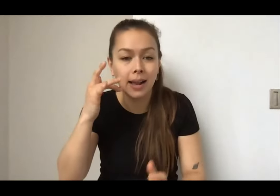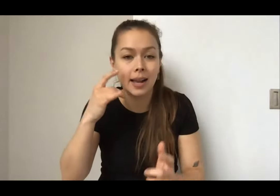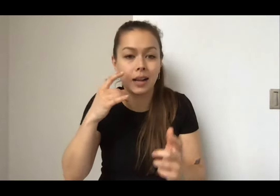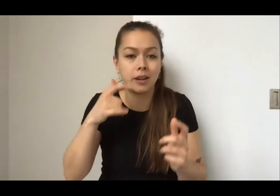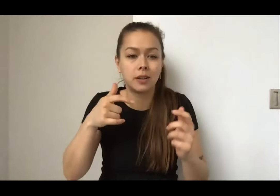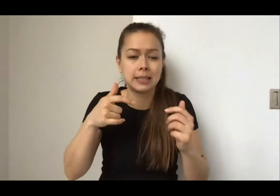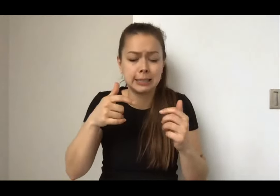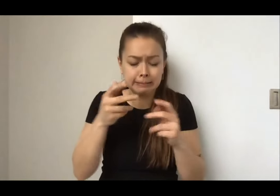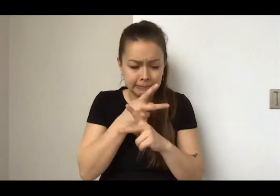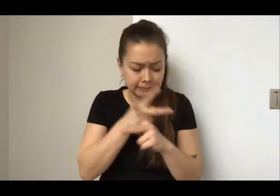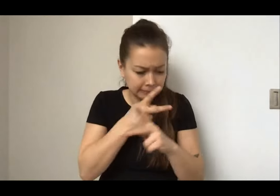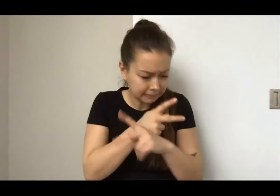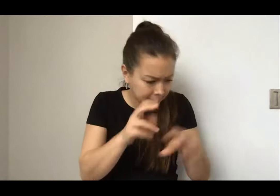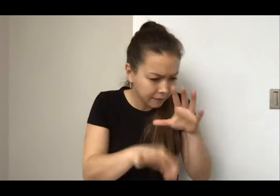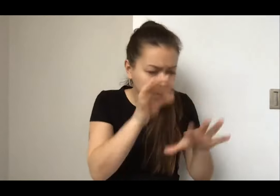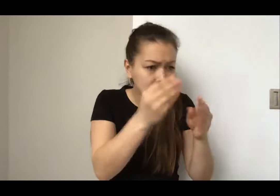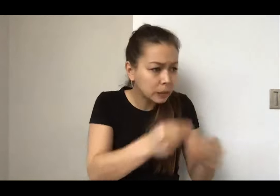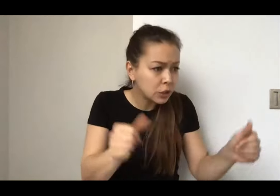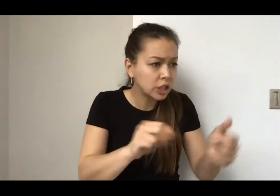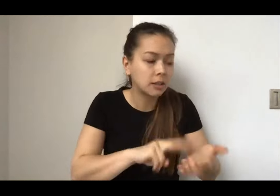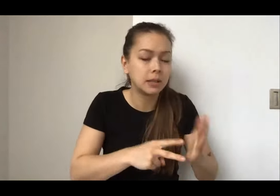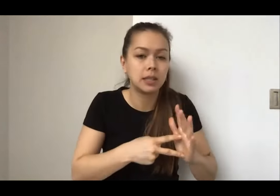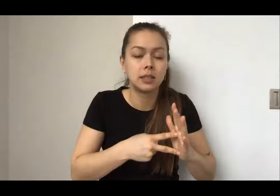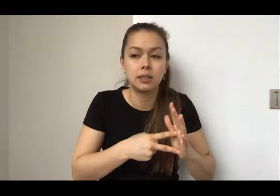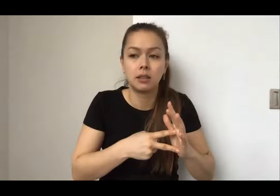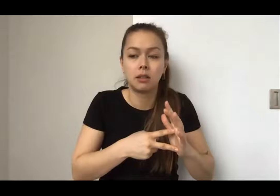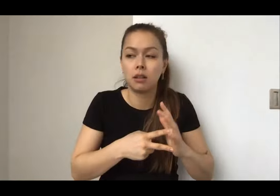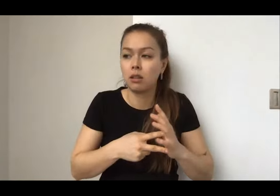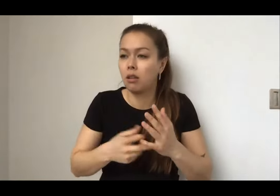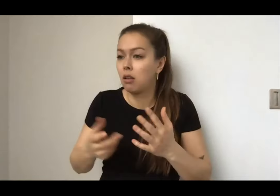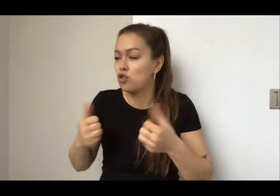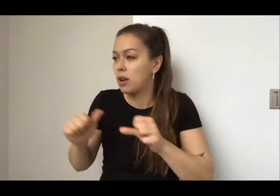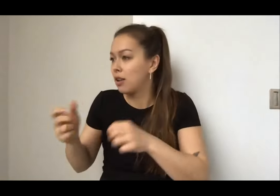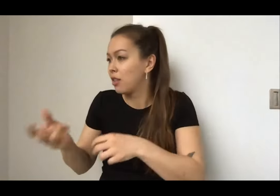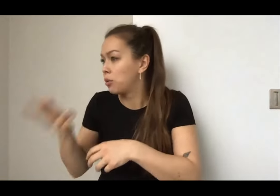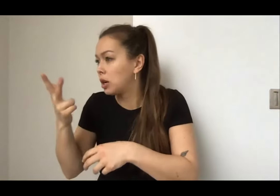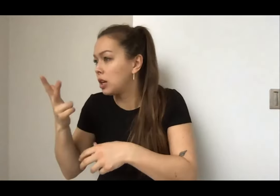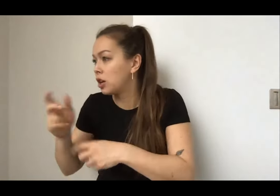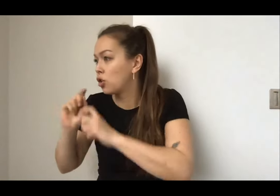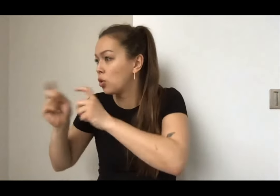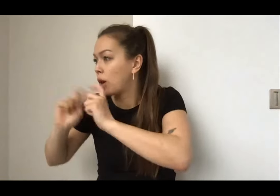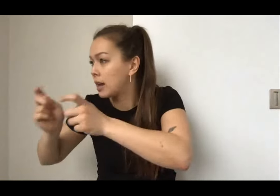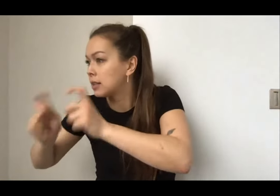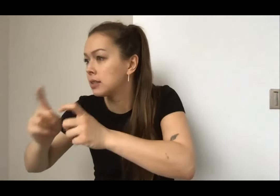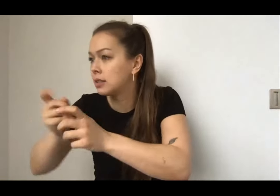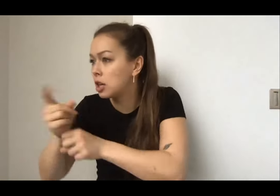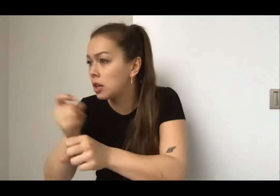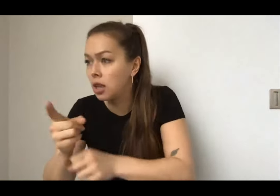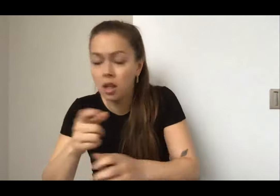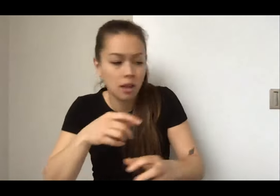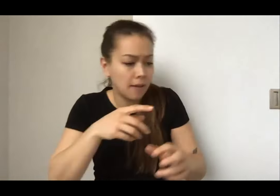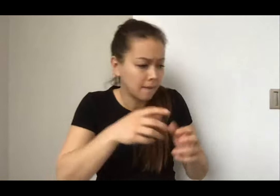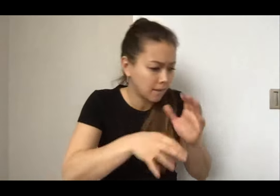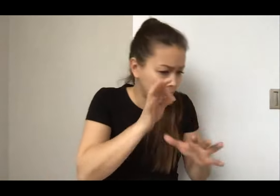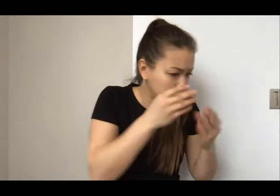doing, you know, three to four grants a year, uh, plus other freelance projects. So this allowed us to give us that time so we can actually meet